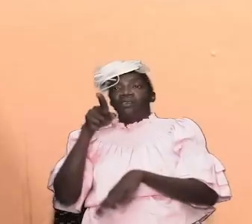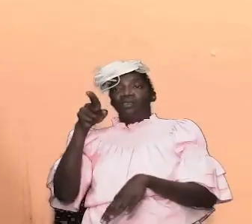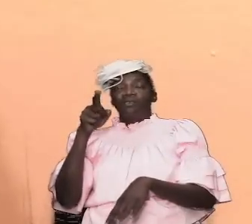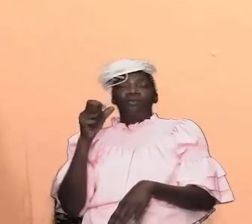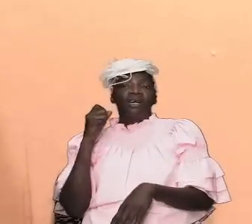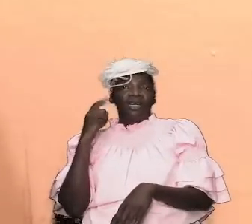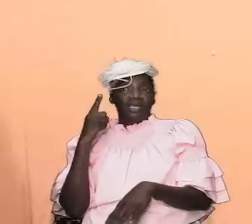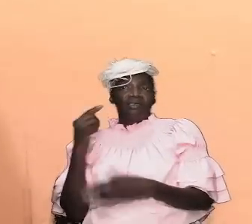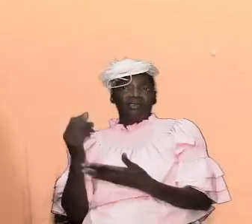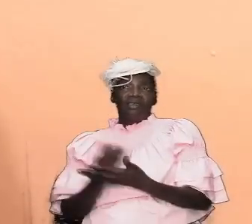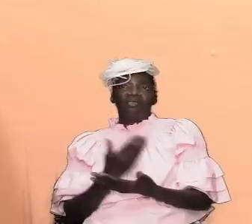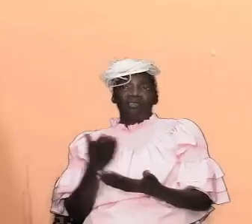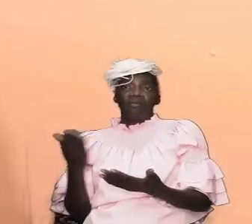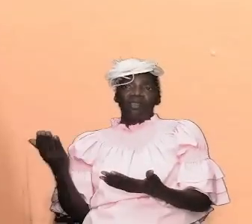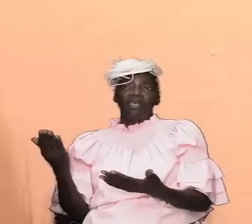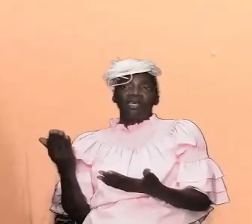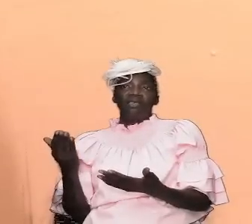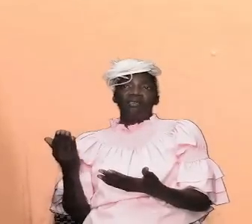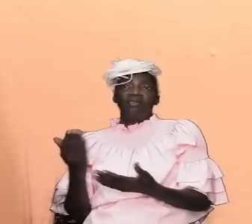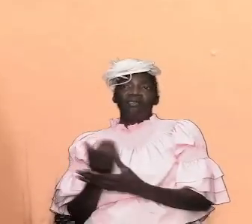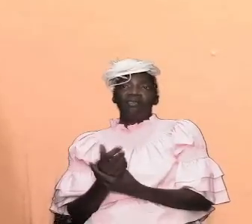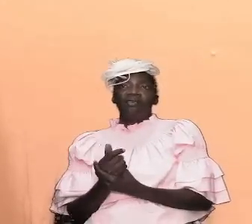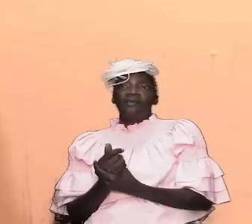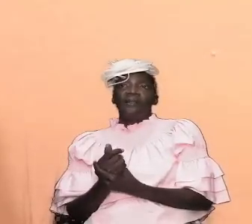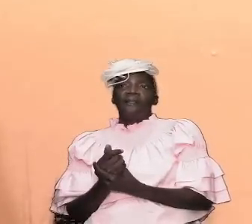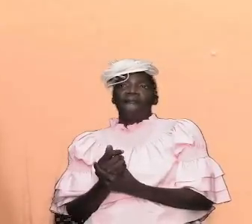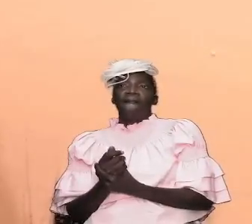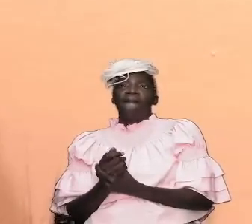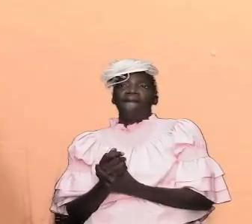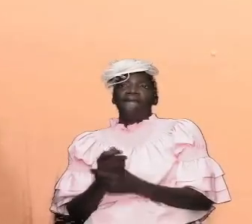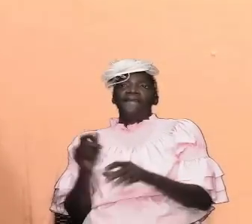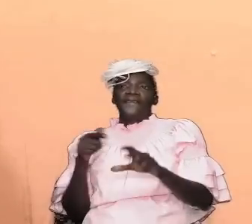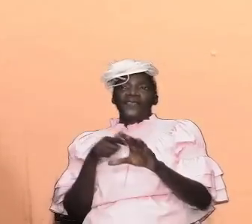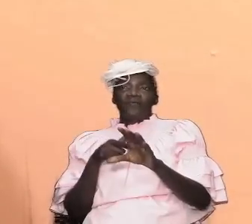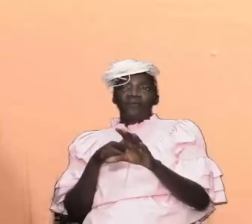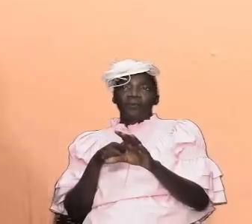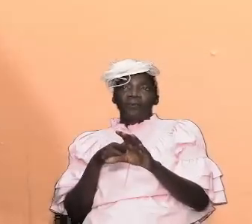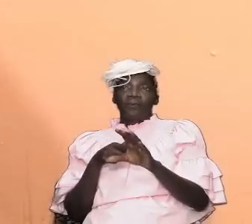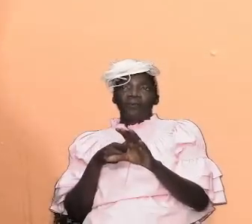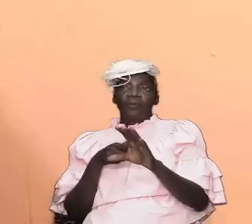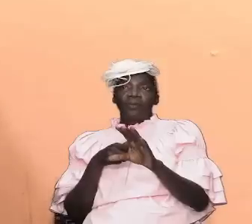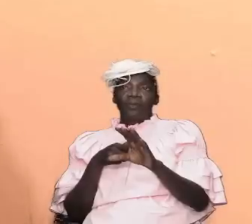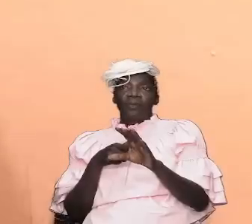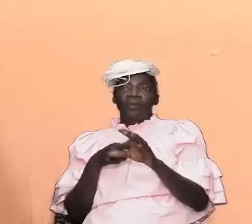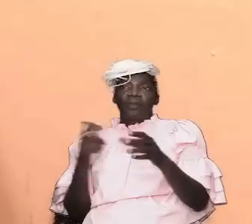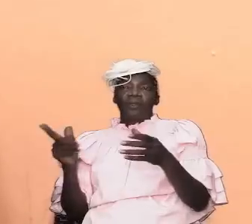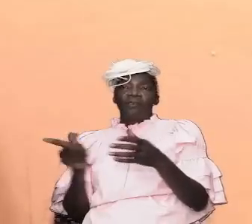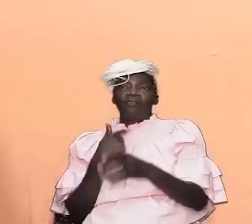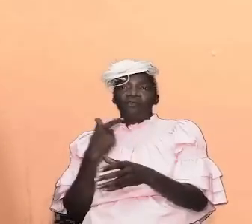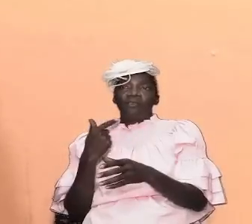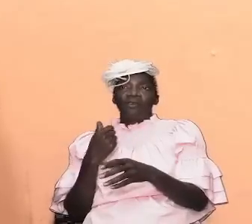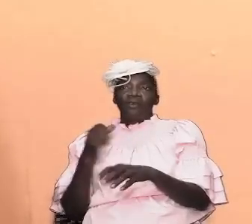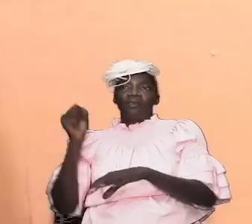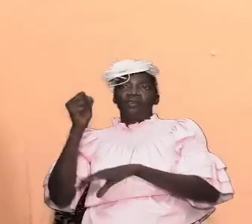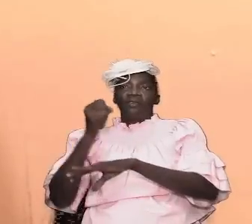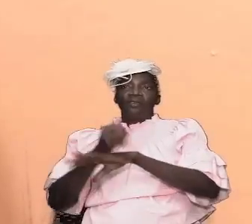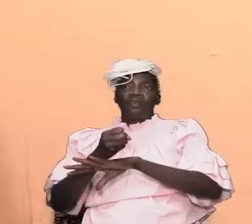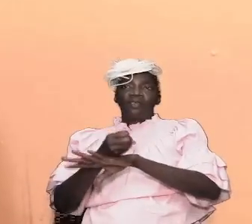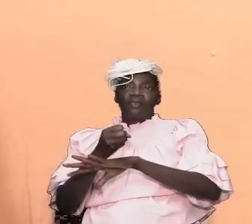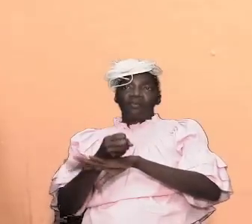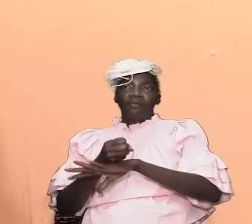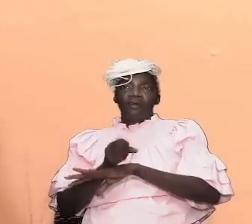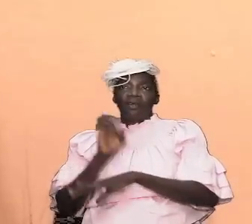understand something saints of god beloved and so we will start with the first sanctuary that was